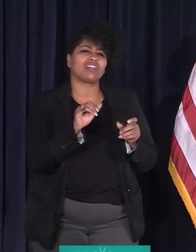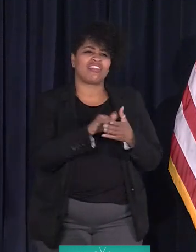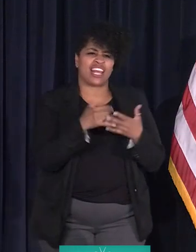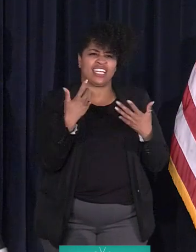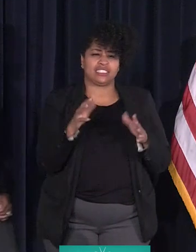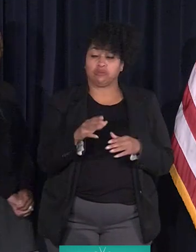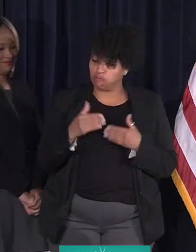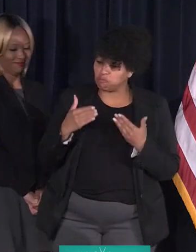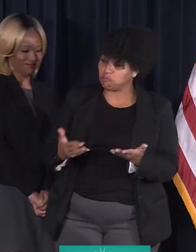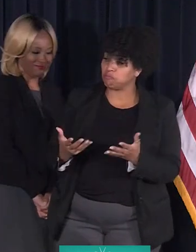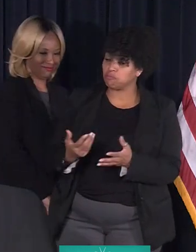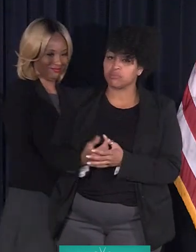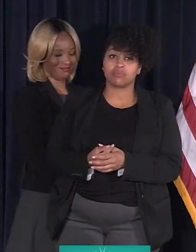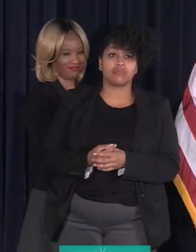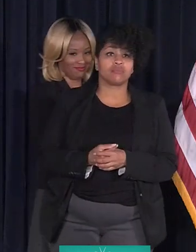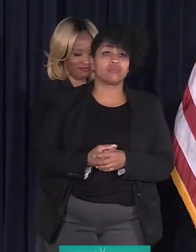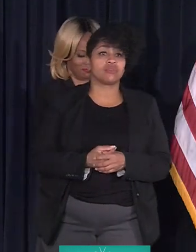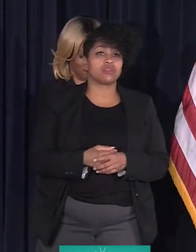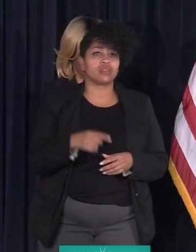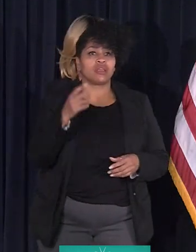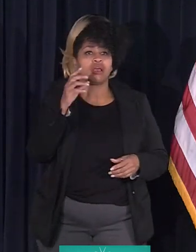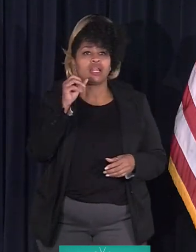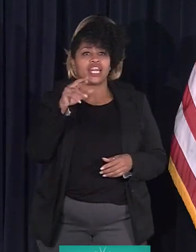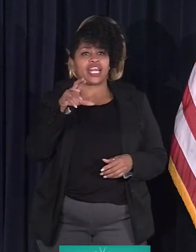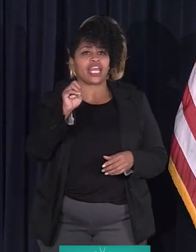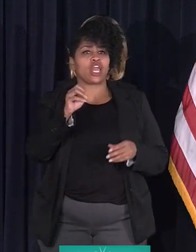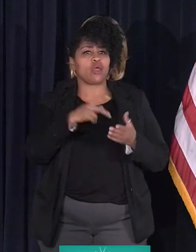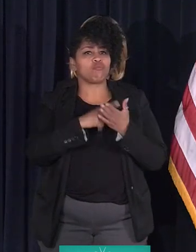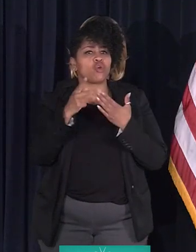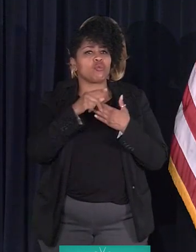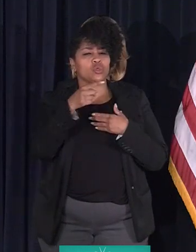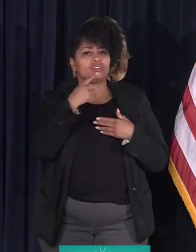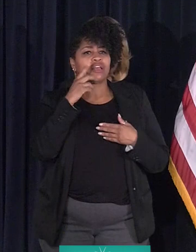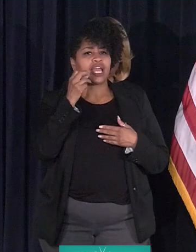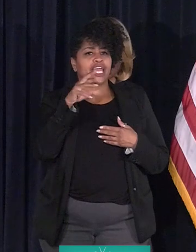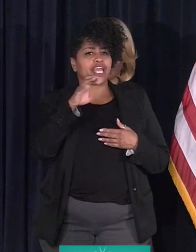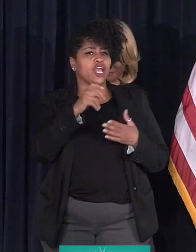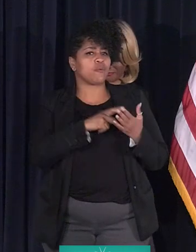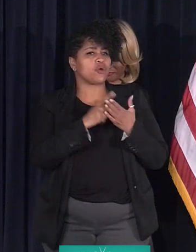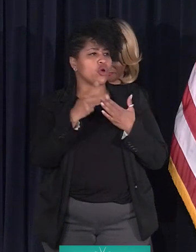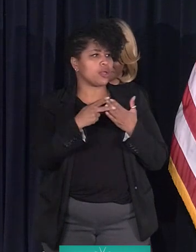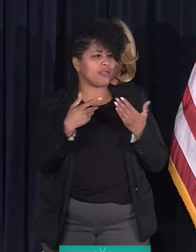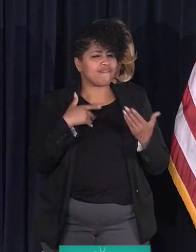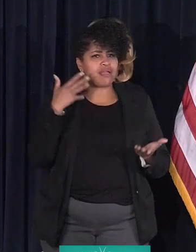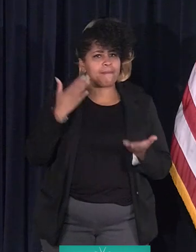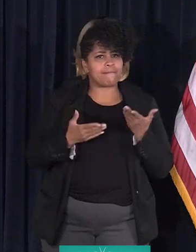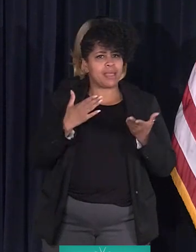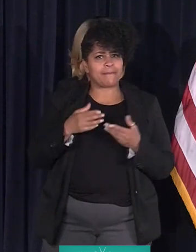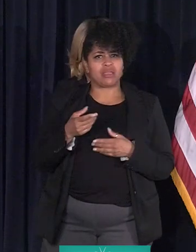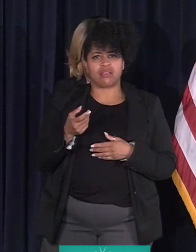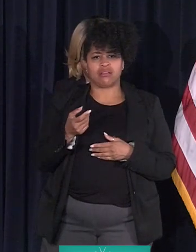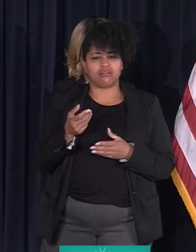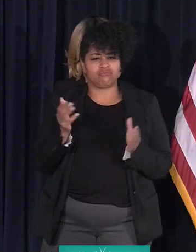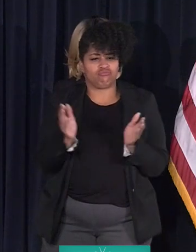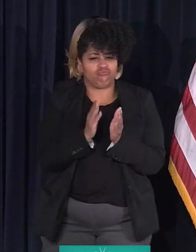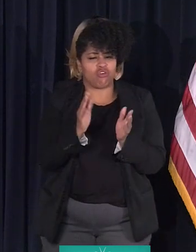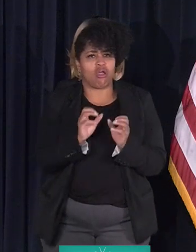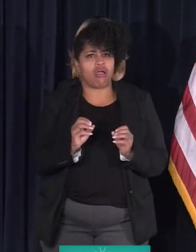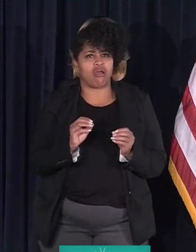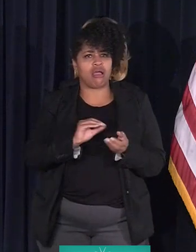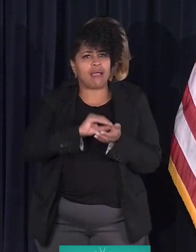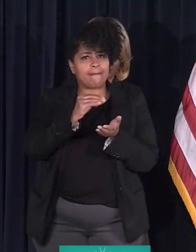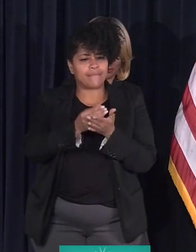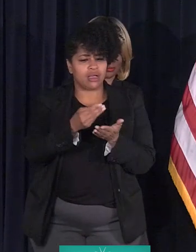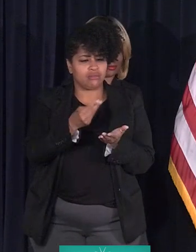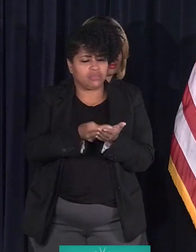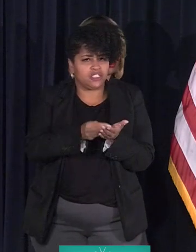Go ahead. I think the care program. You said that care program had maybe a little, it's a small amount set aside